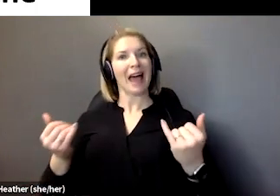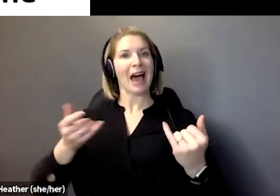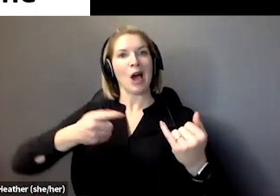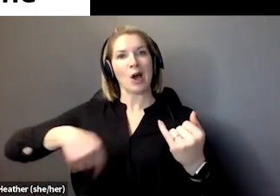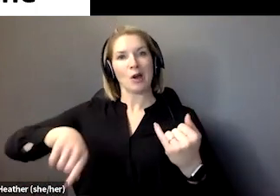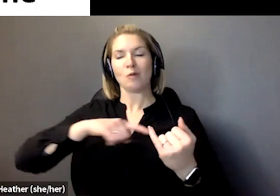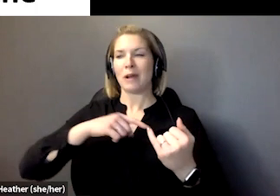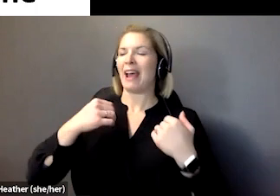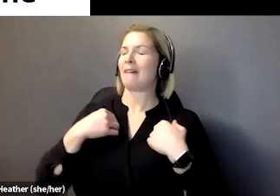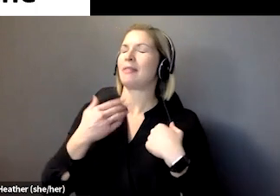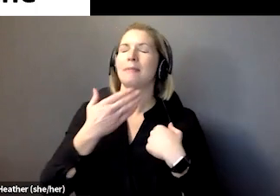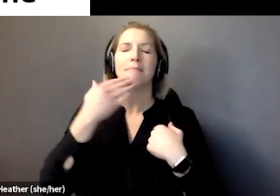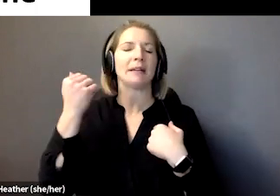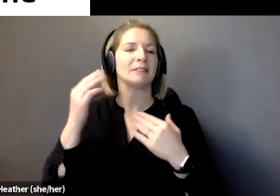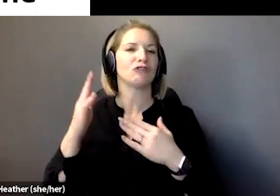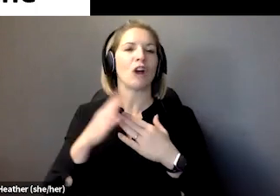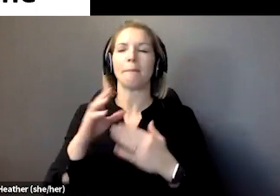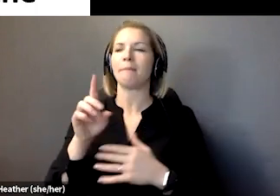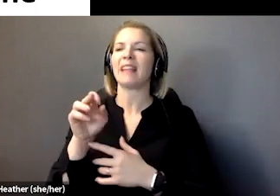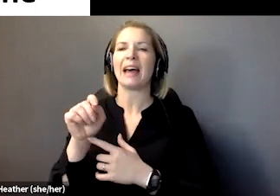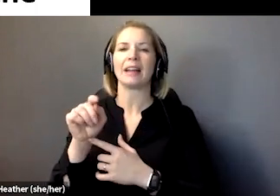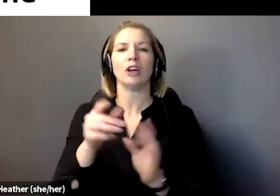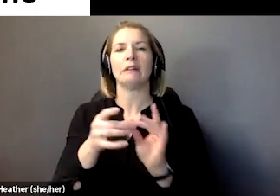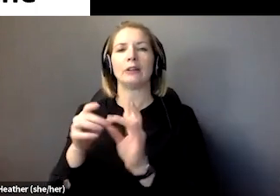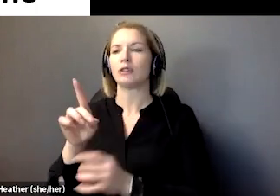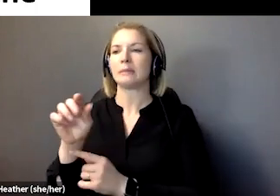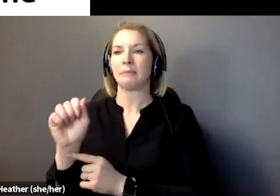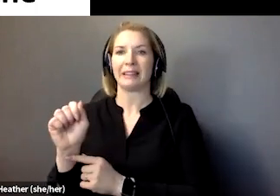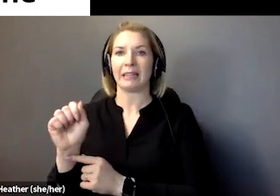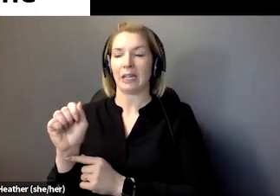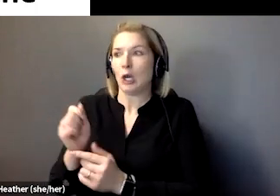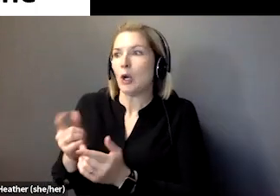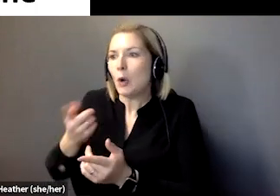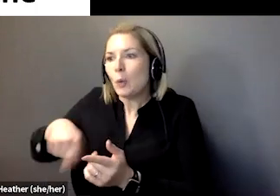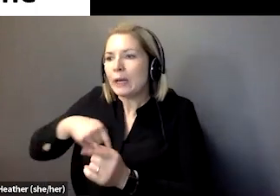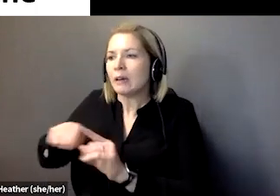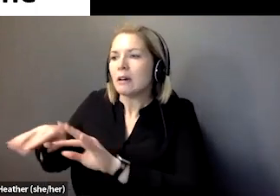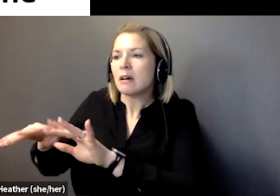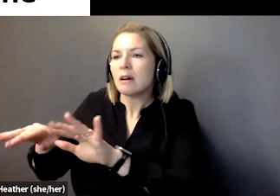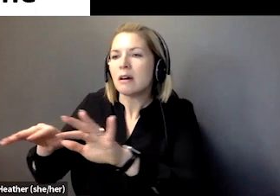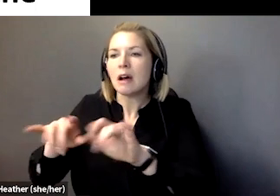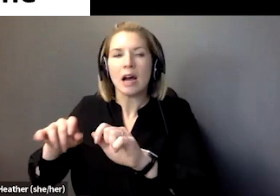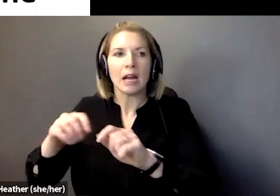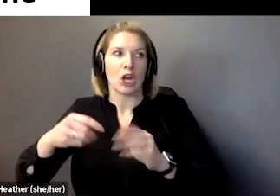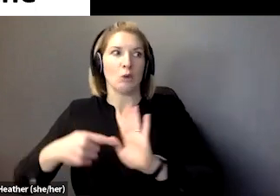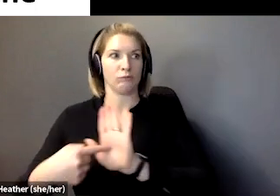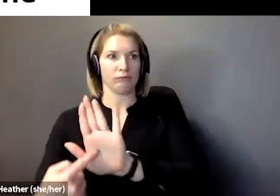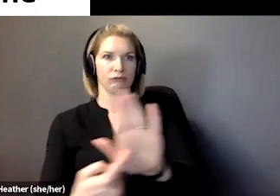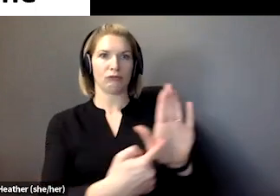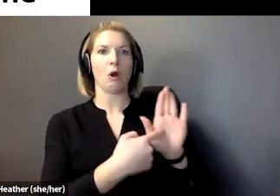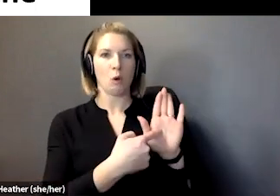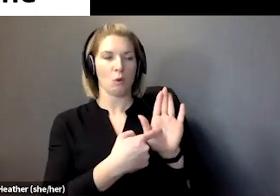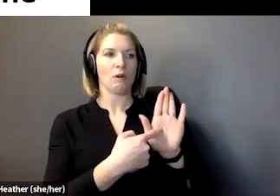on disability anywhere in the world. And we're now starting to use that data to refine and